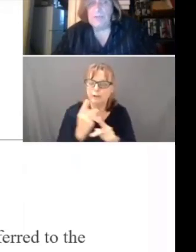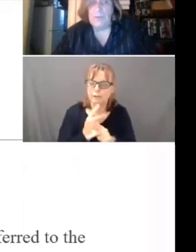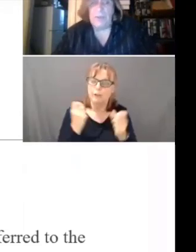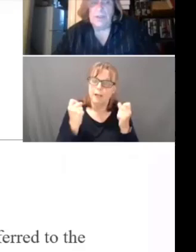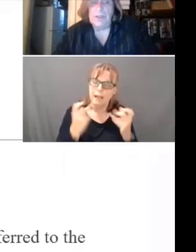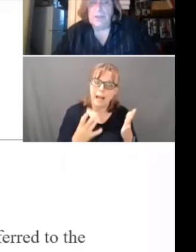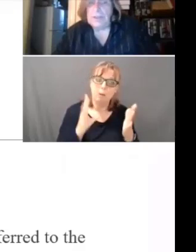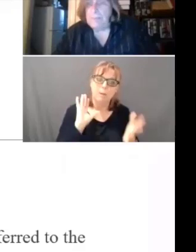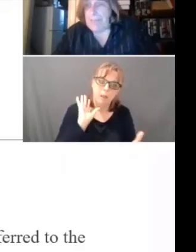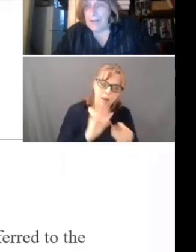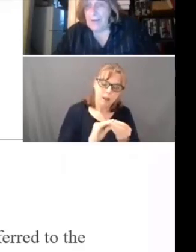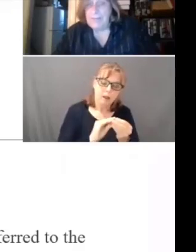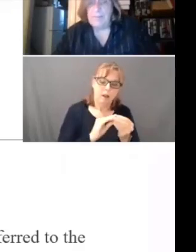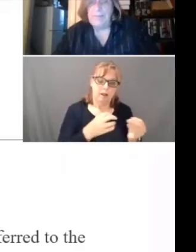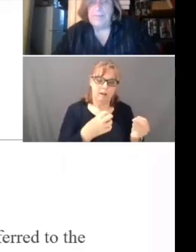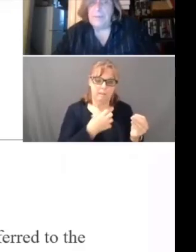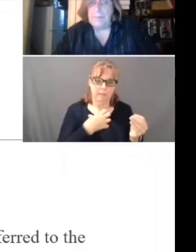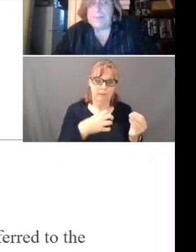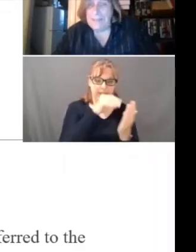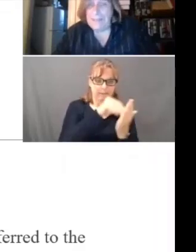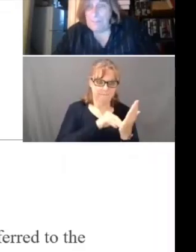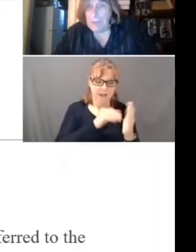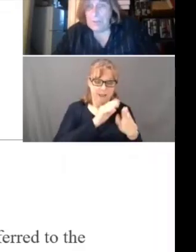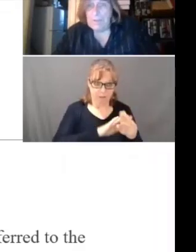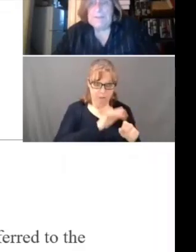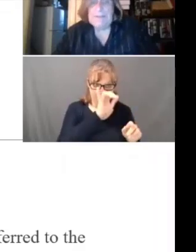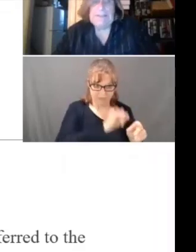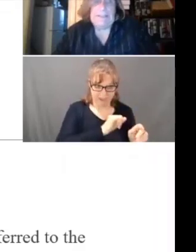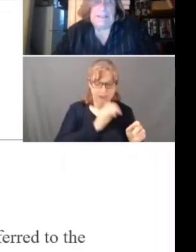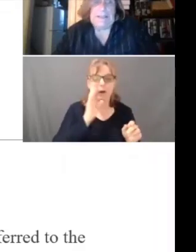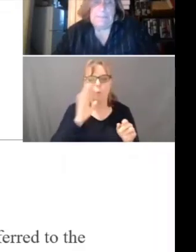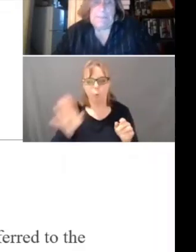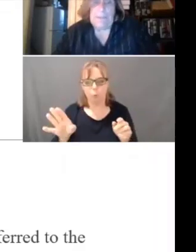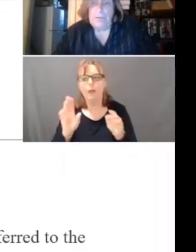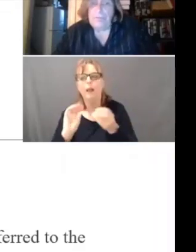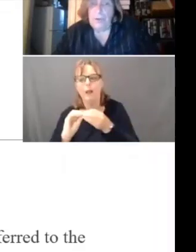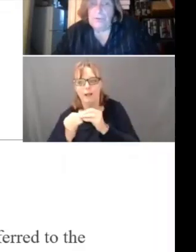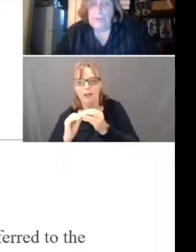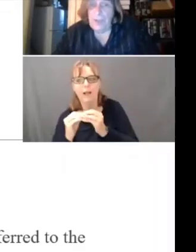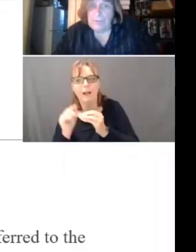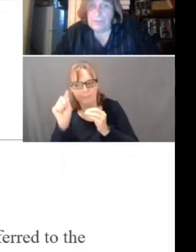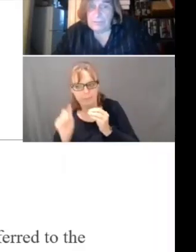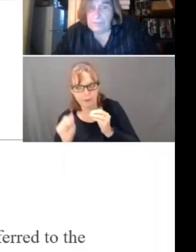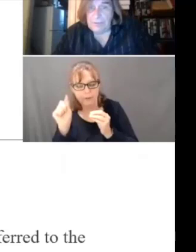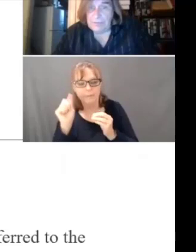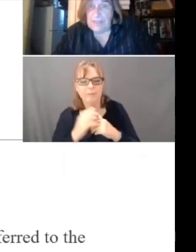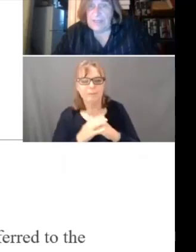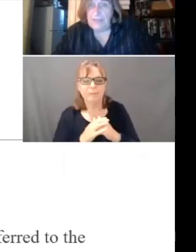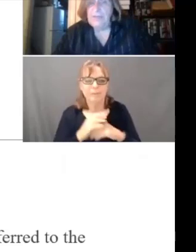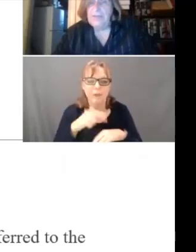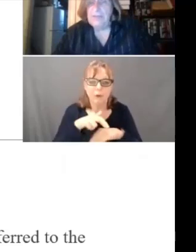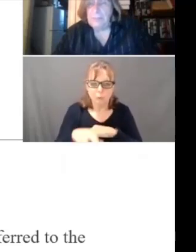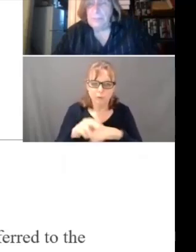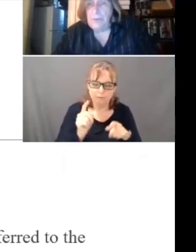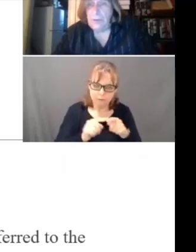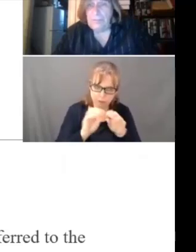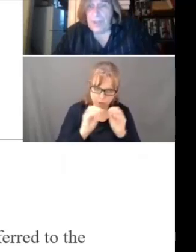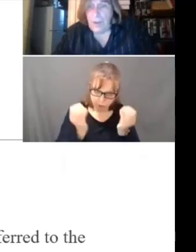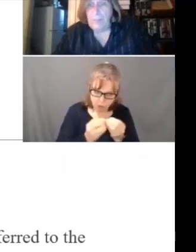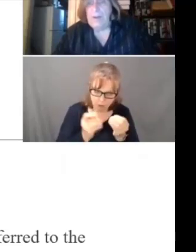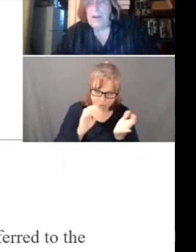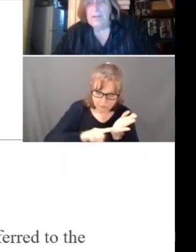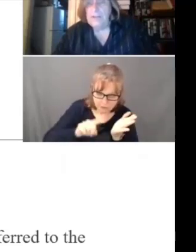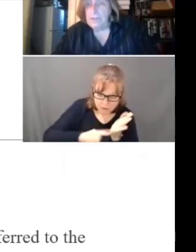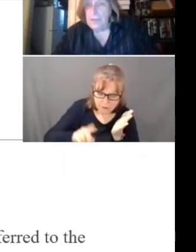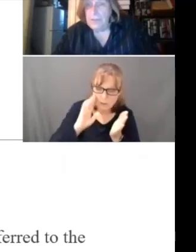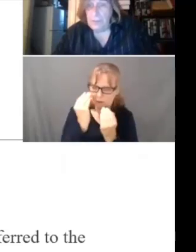filed or looking back on something, there will be a number. They will refer to the Office of Investigations. They'll notify